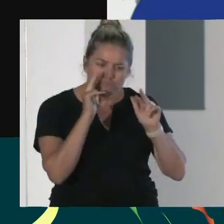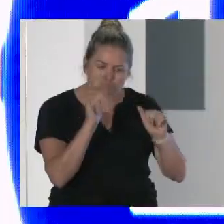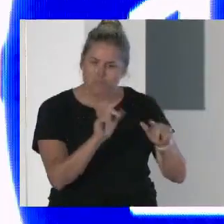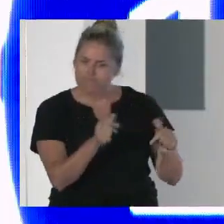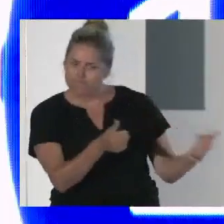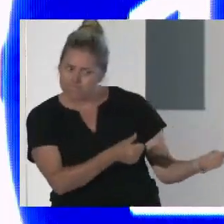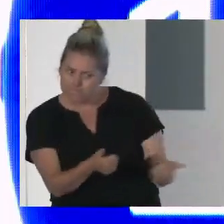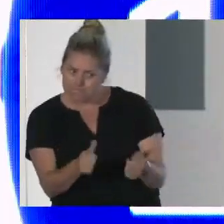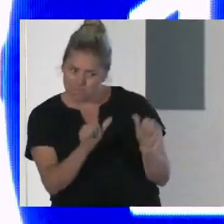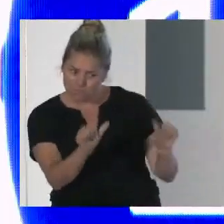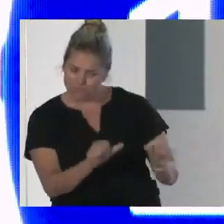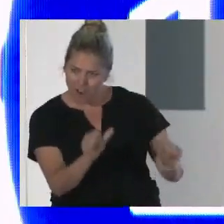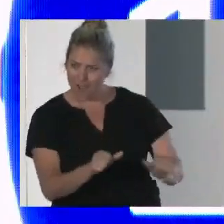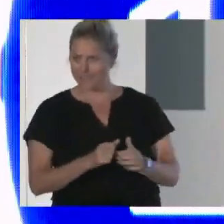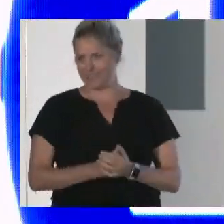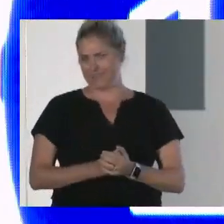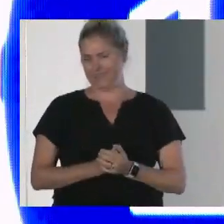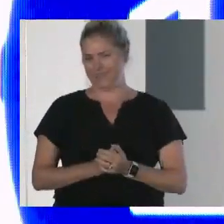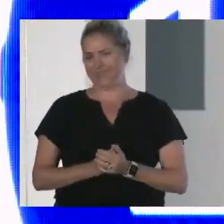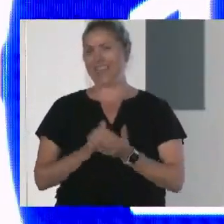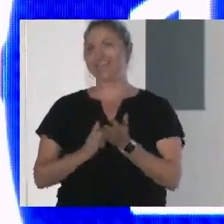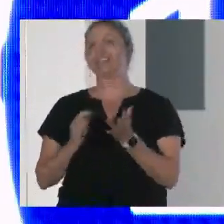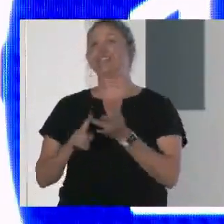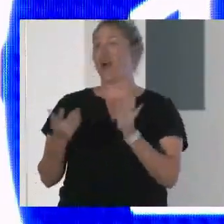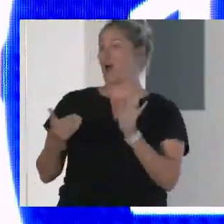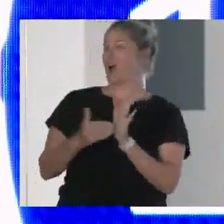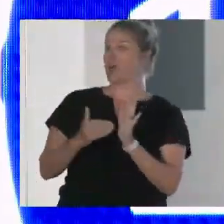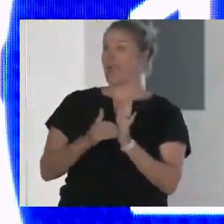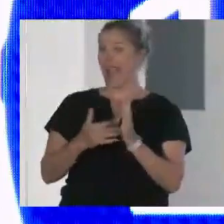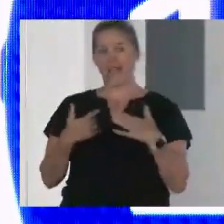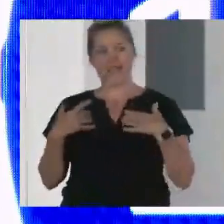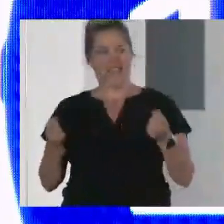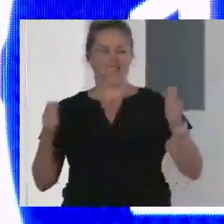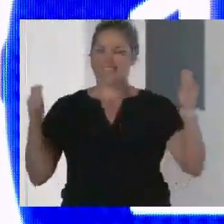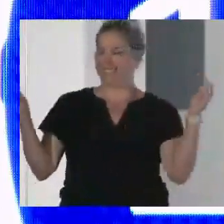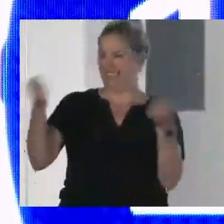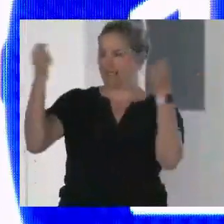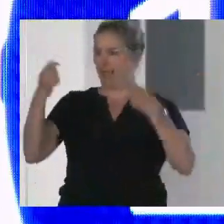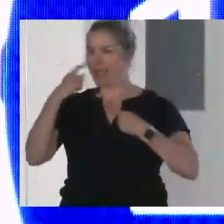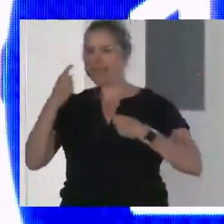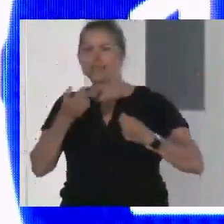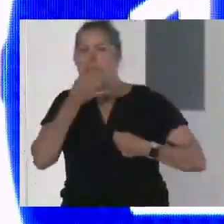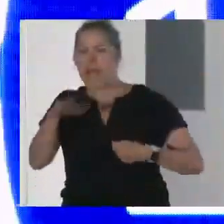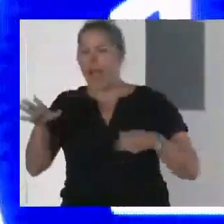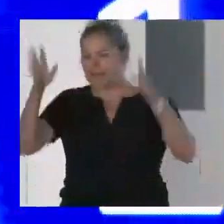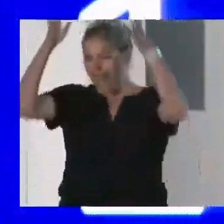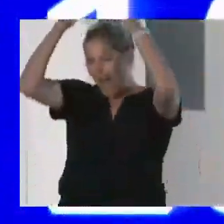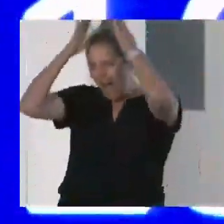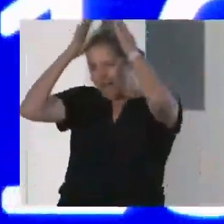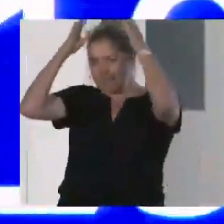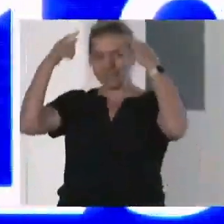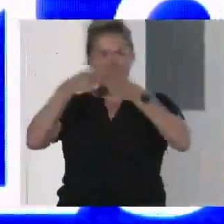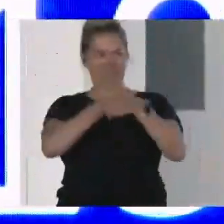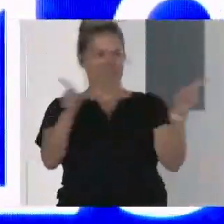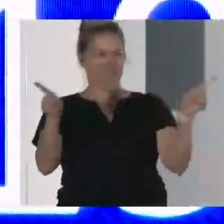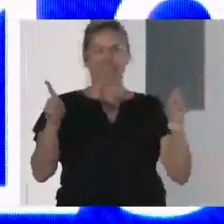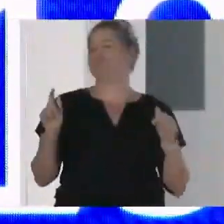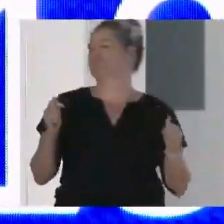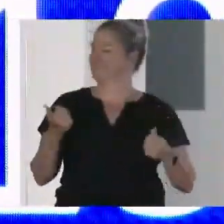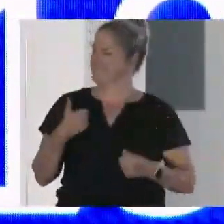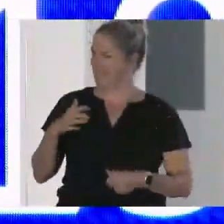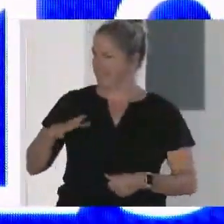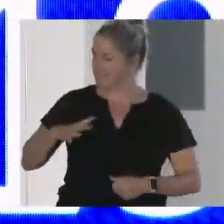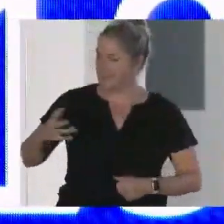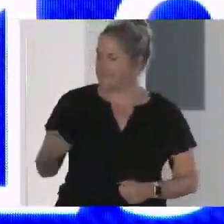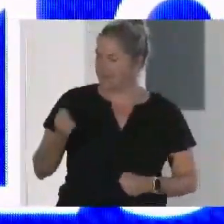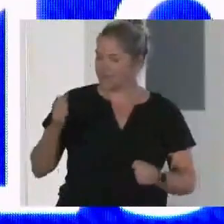So we're doing a bit of a celebration. You can see a few party hats around, because what's a birthday without party hats?